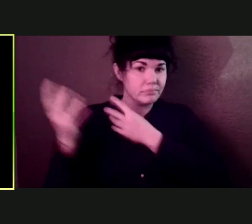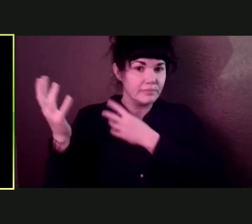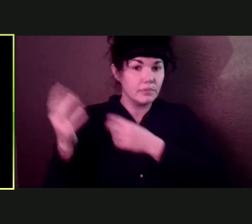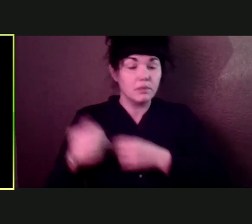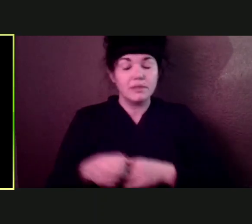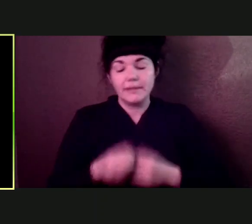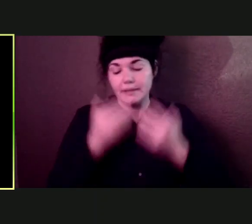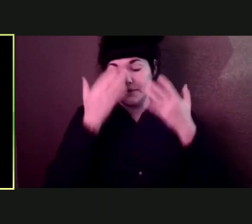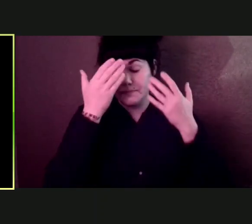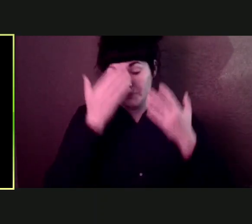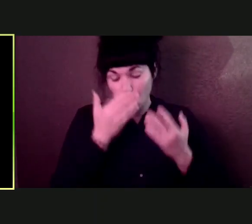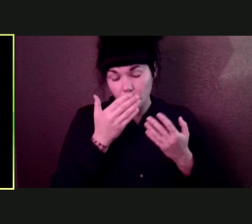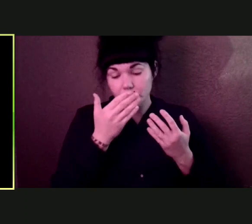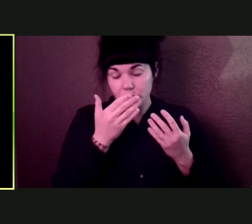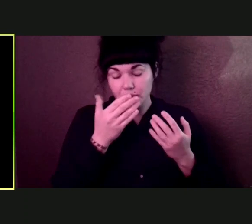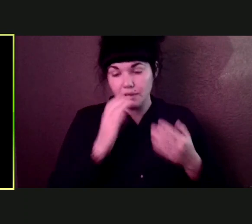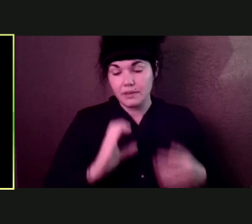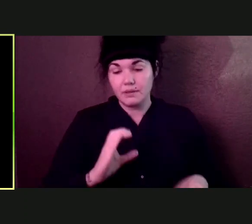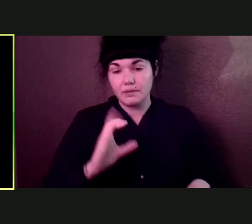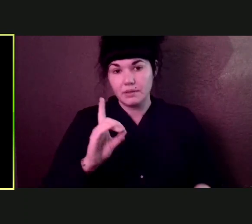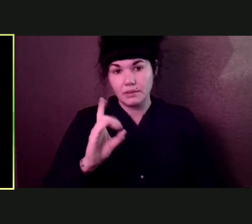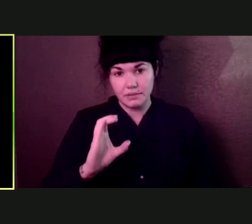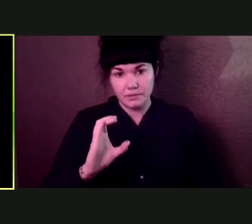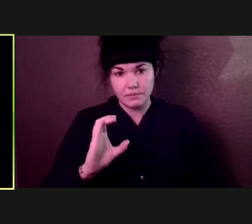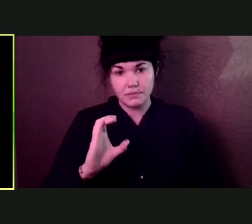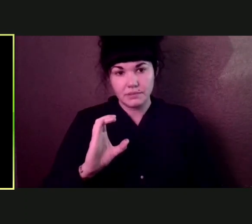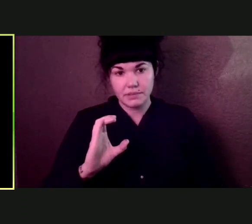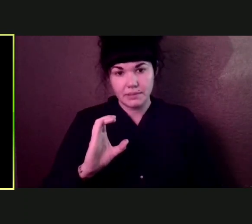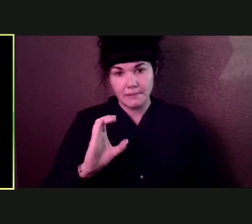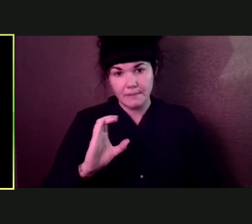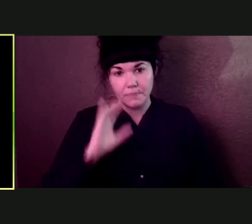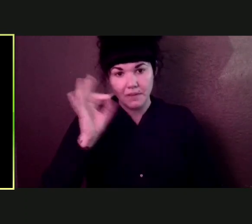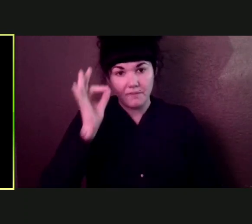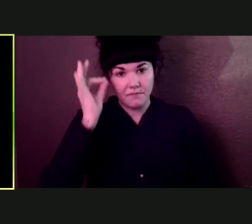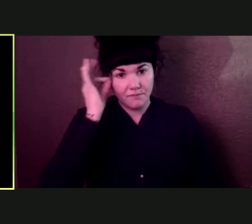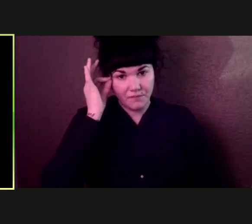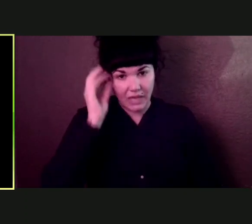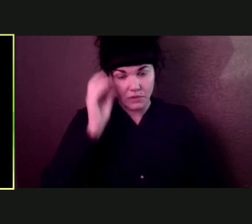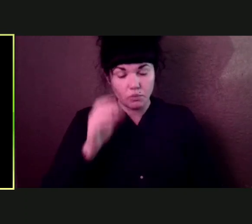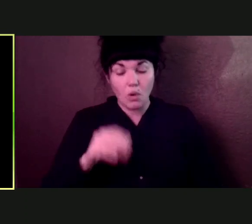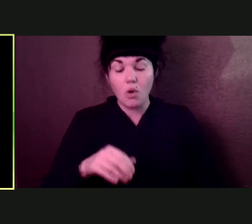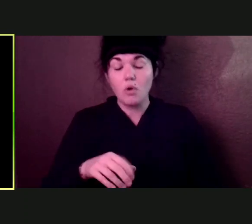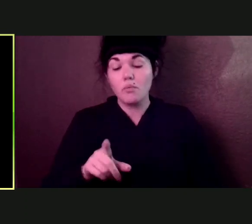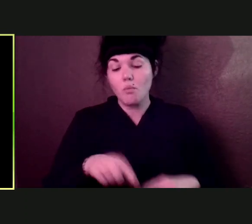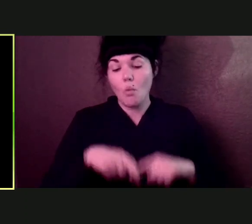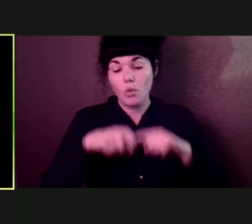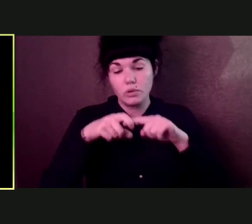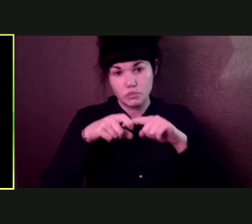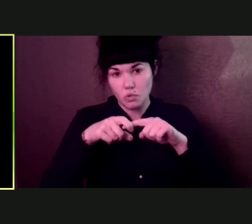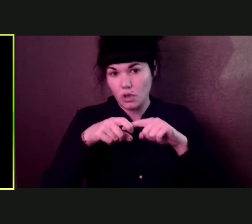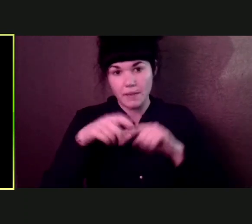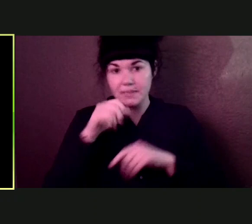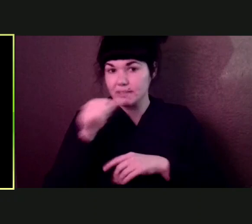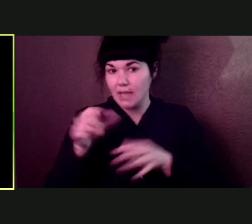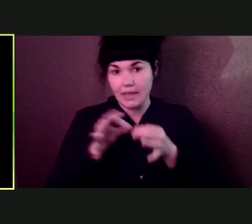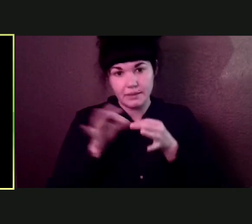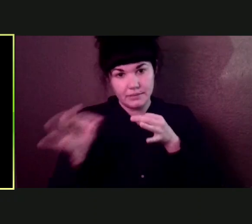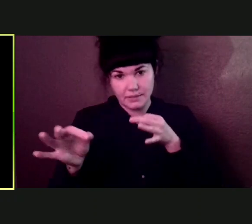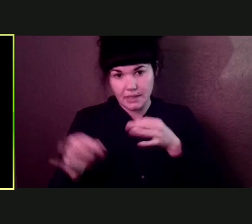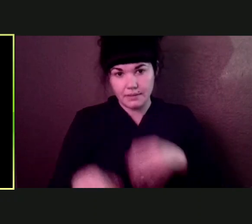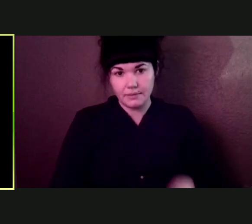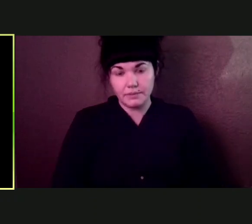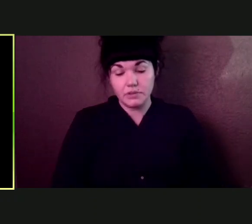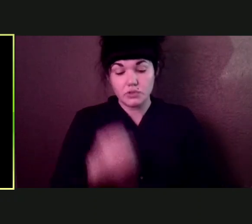CDC moratorium has not been extended. So the last day of the eviction moratorium is July